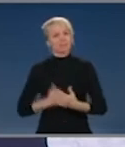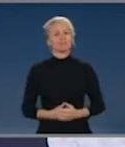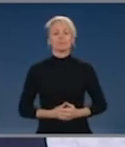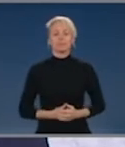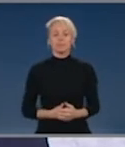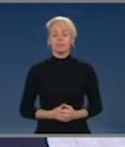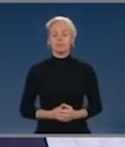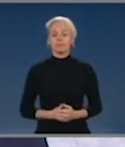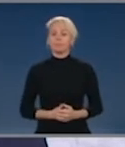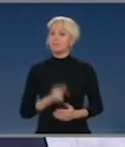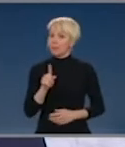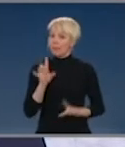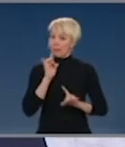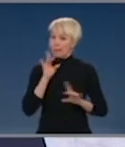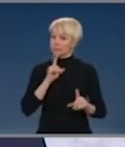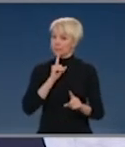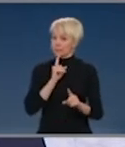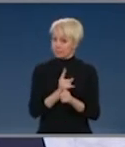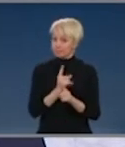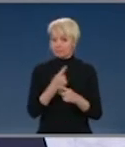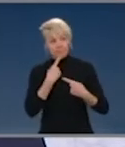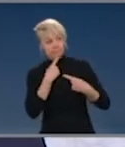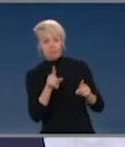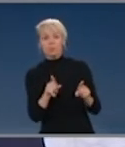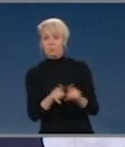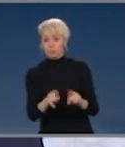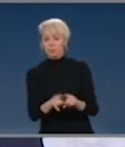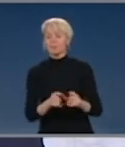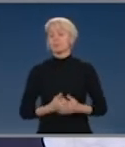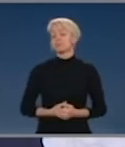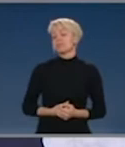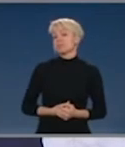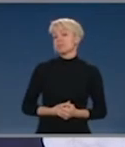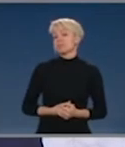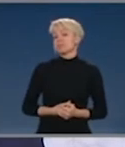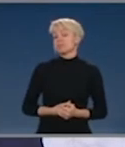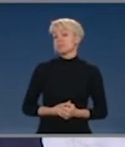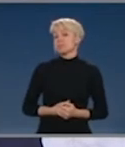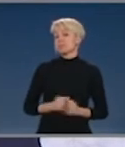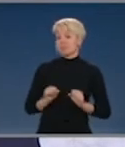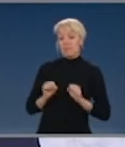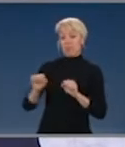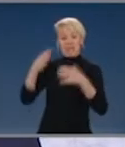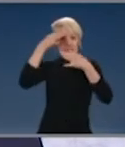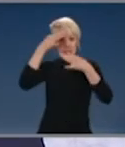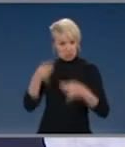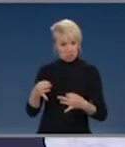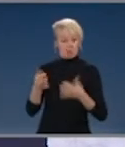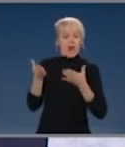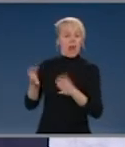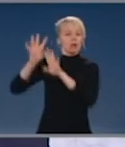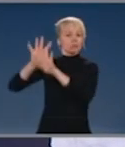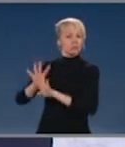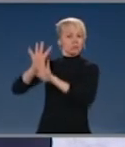believe premiers have also that while those public order decisions have been made